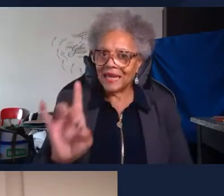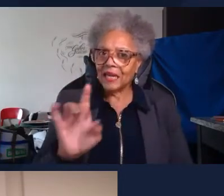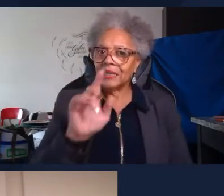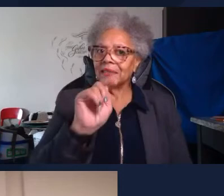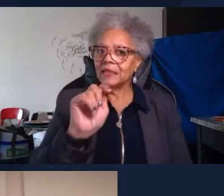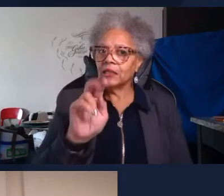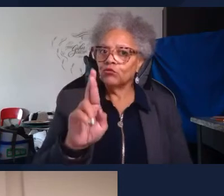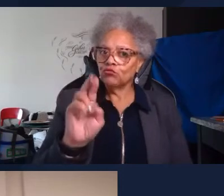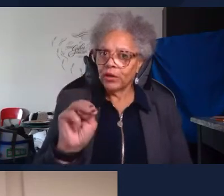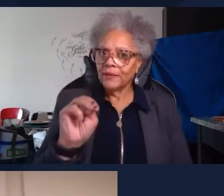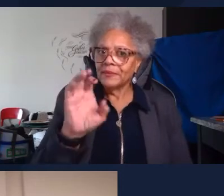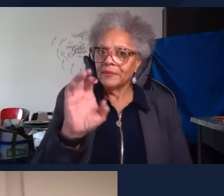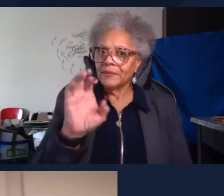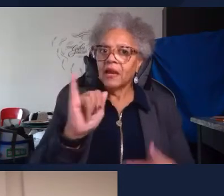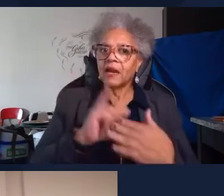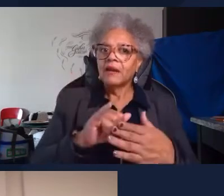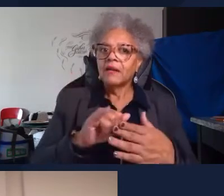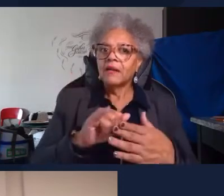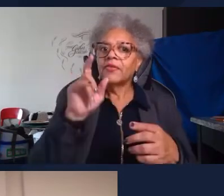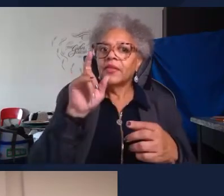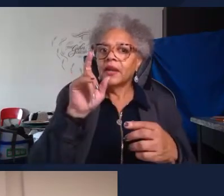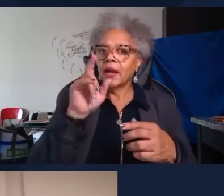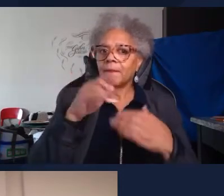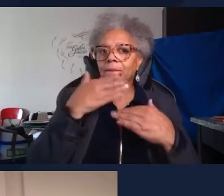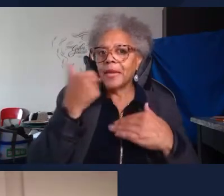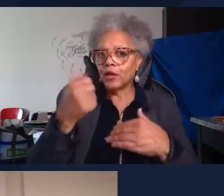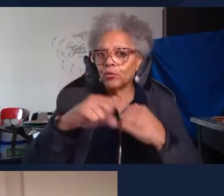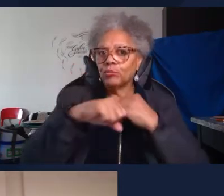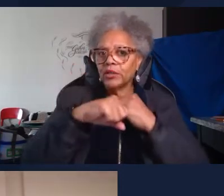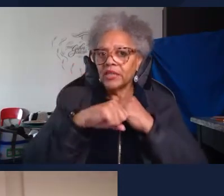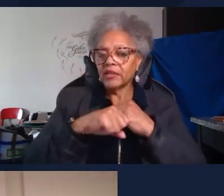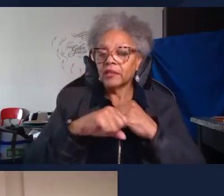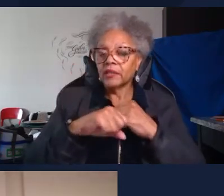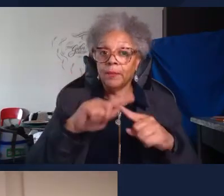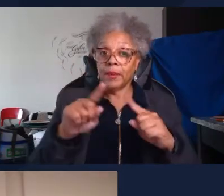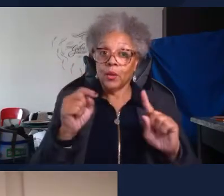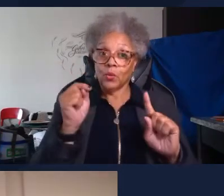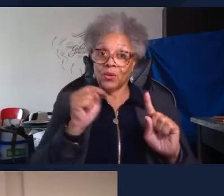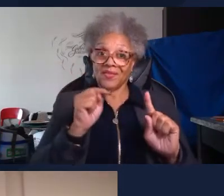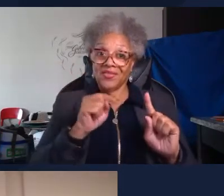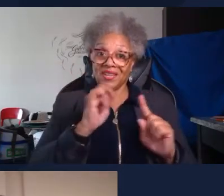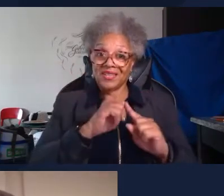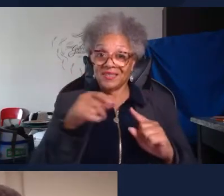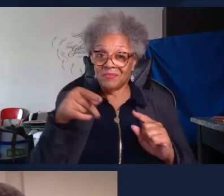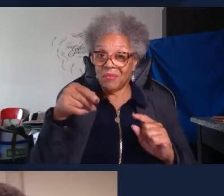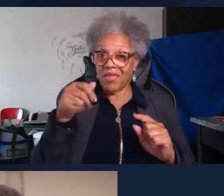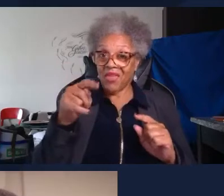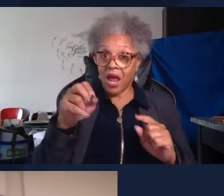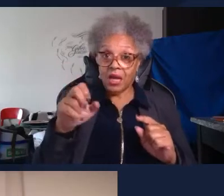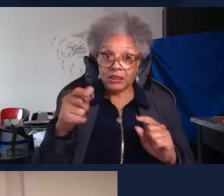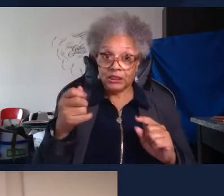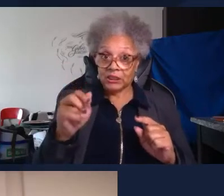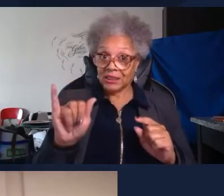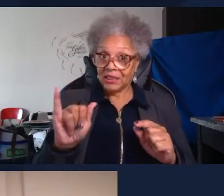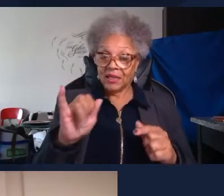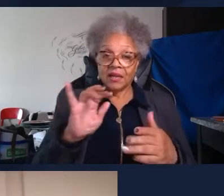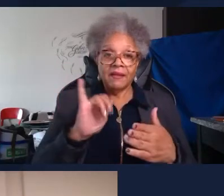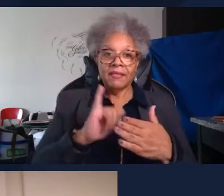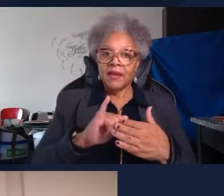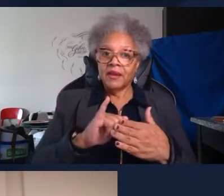mice are better protected but with this with the pathology there is